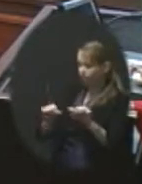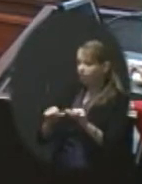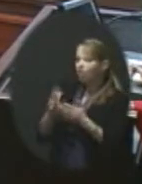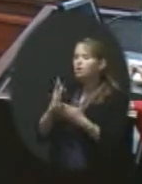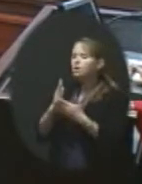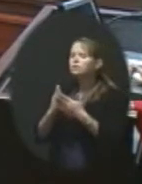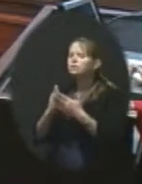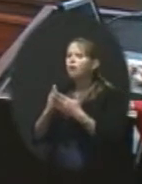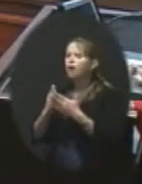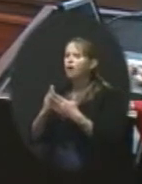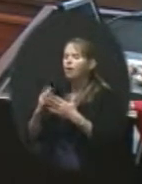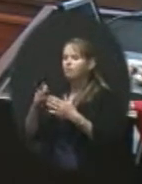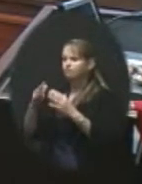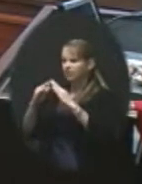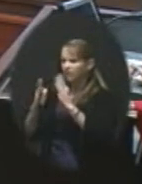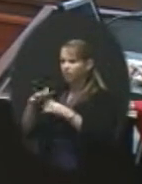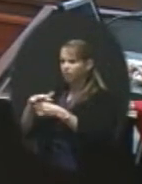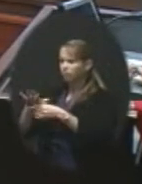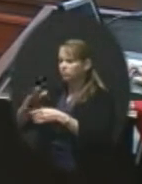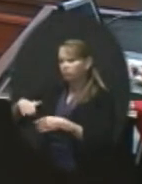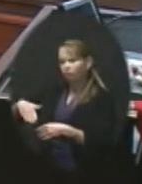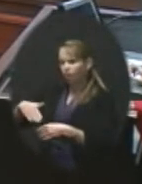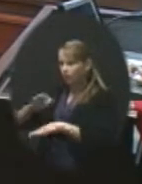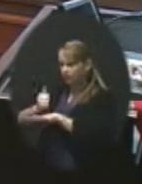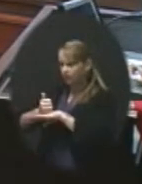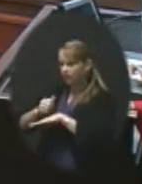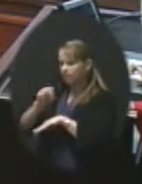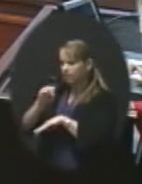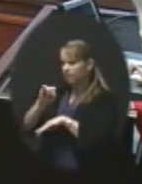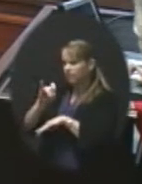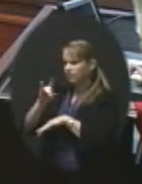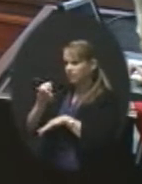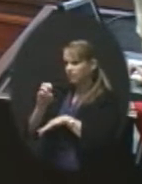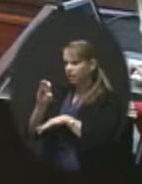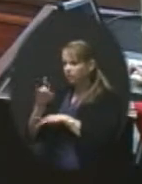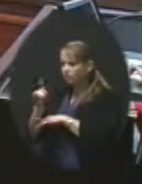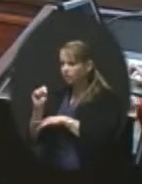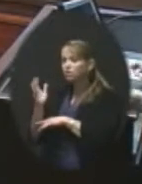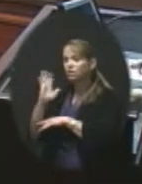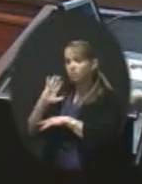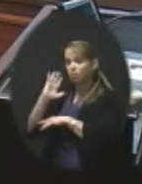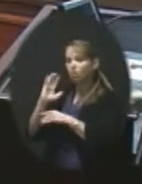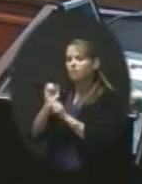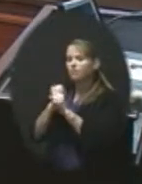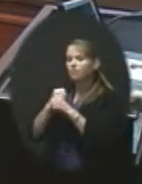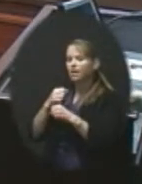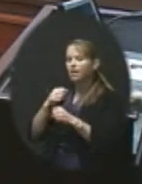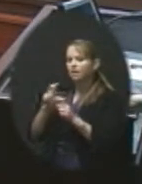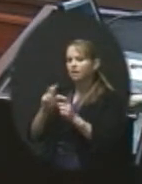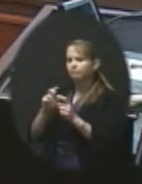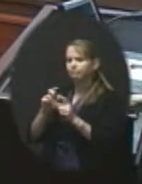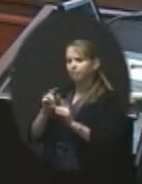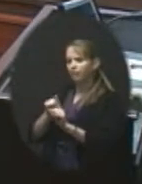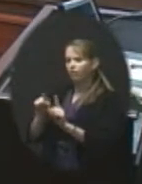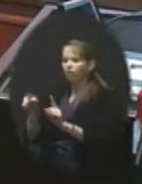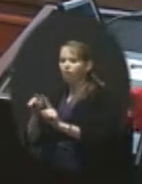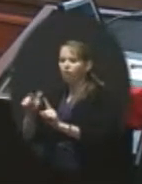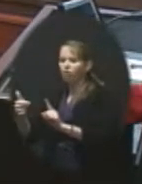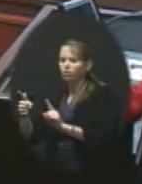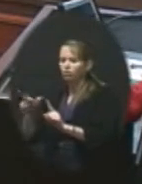have sidewalks in them. In the past, we've made variances to transport those students who are